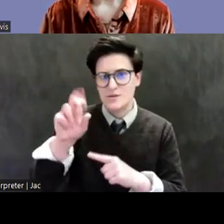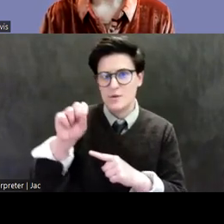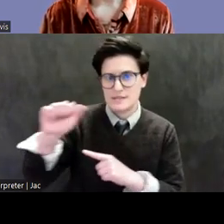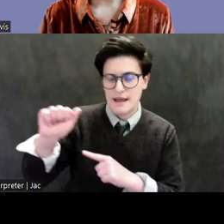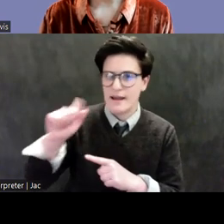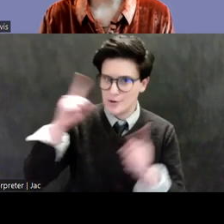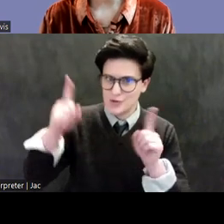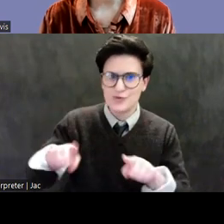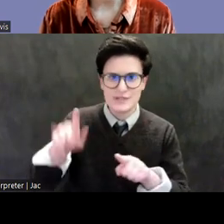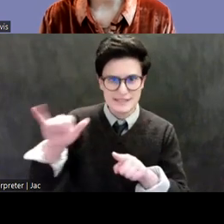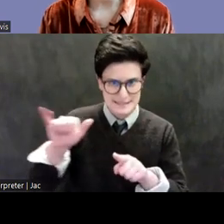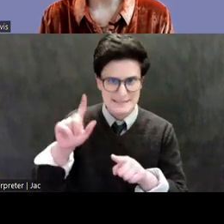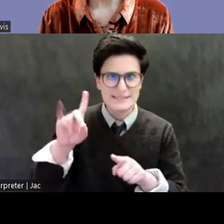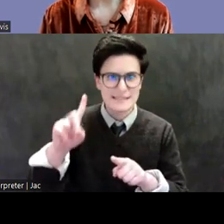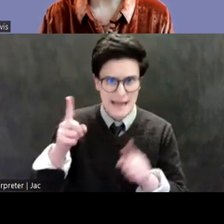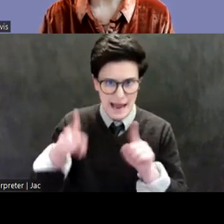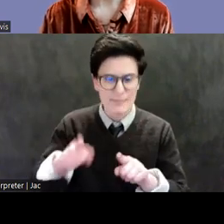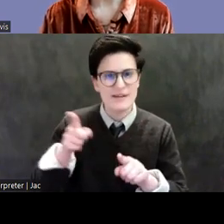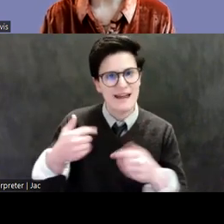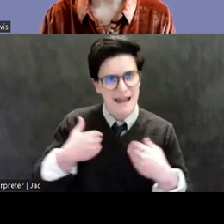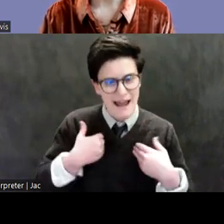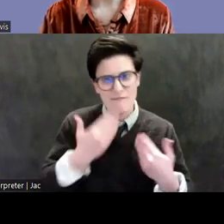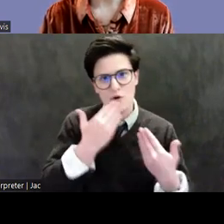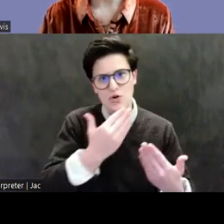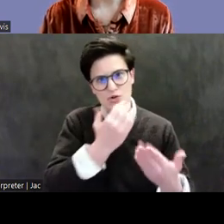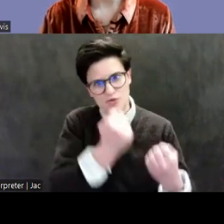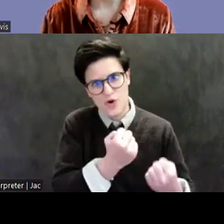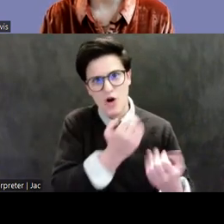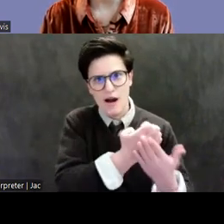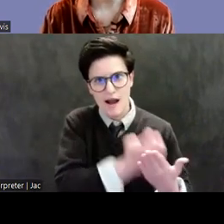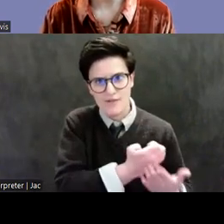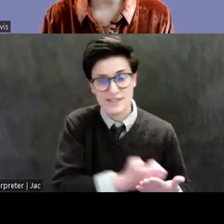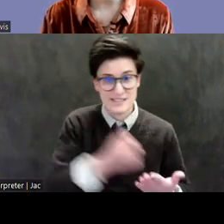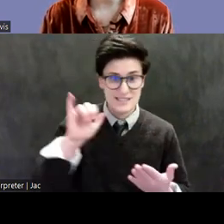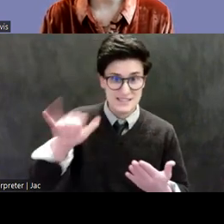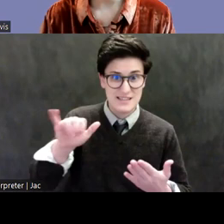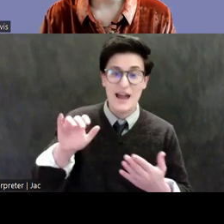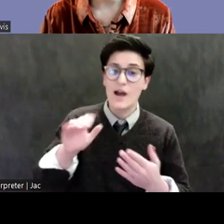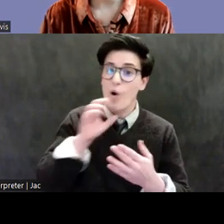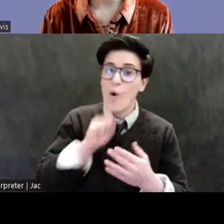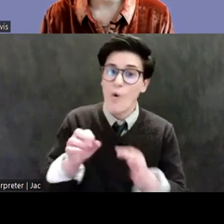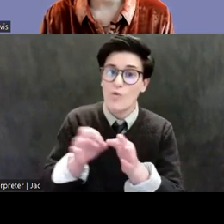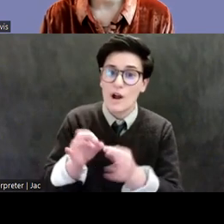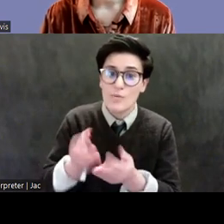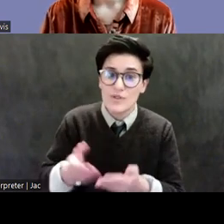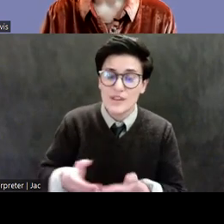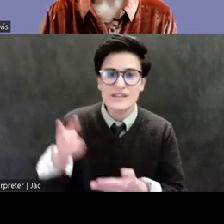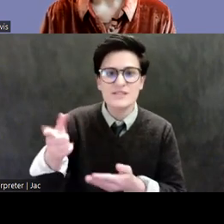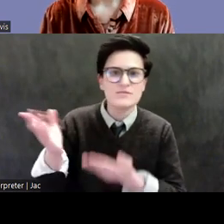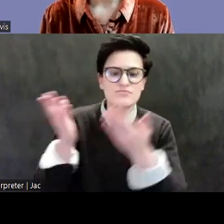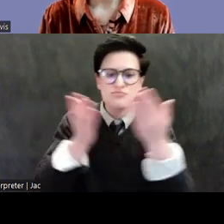it had, quote, credible evidence that these looted antiquities were headed to the United States, the largest art market in the world.